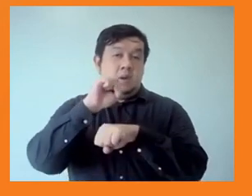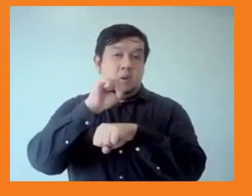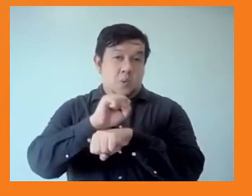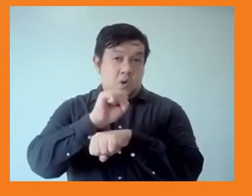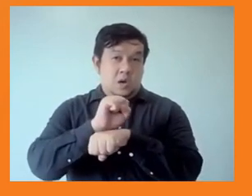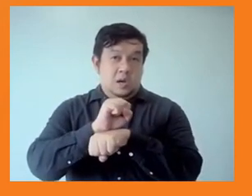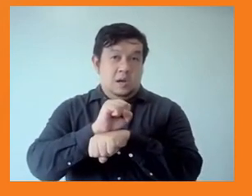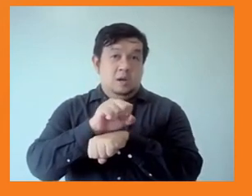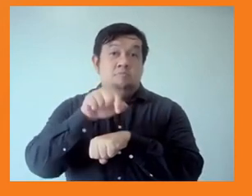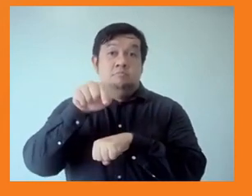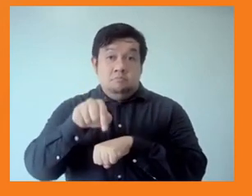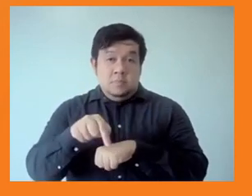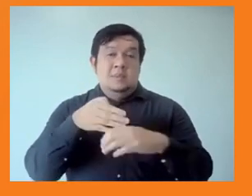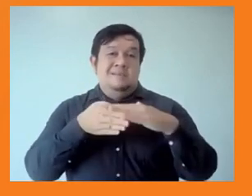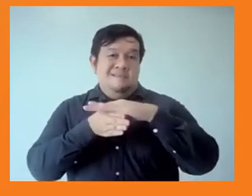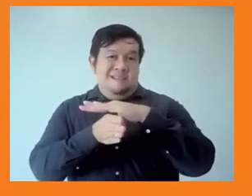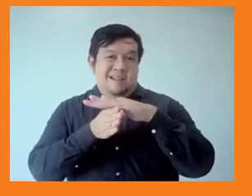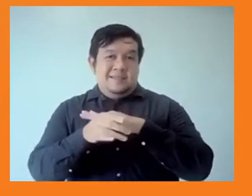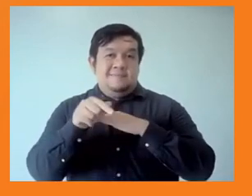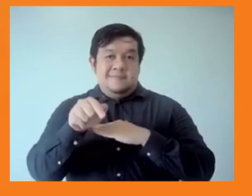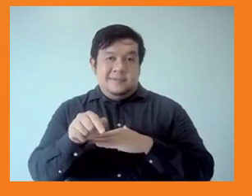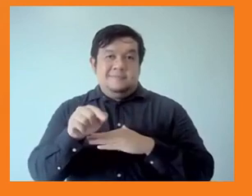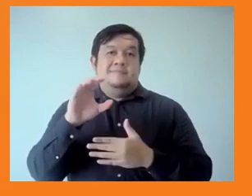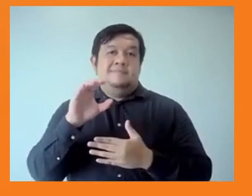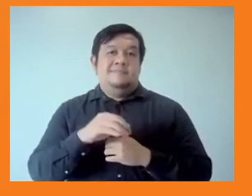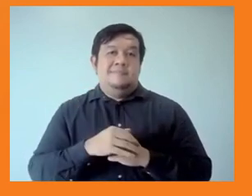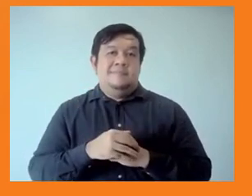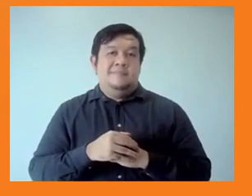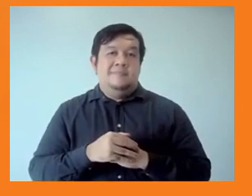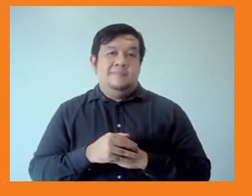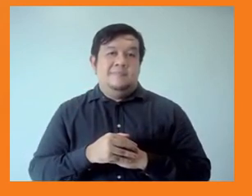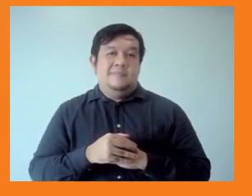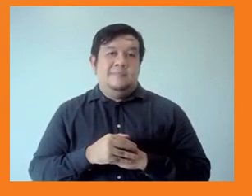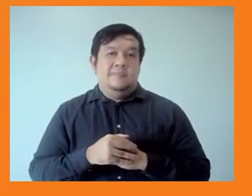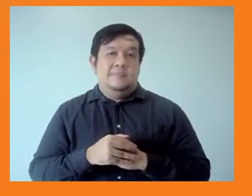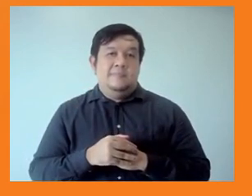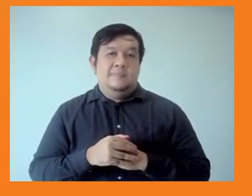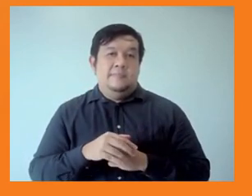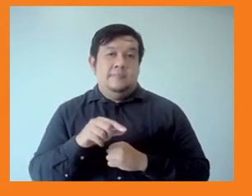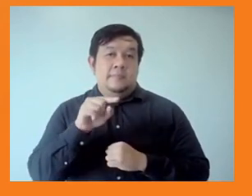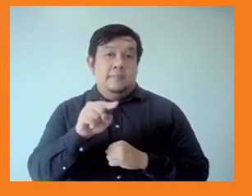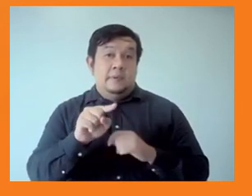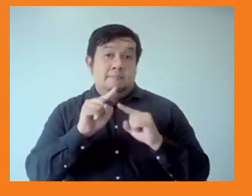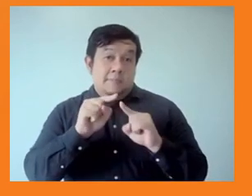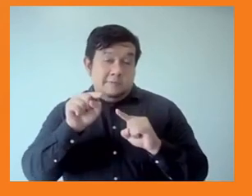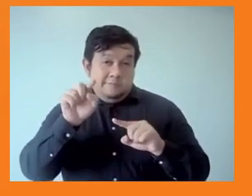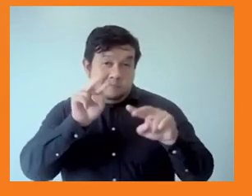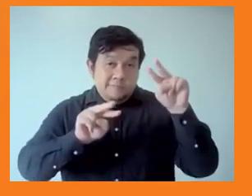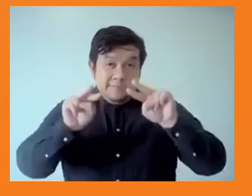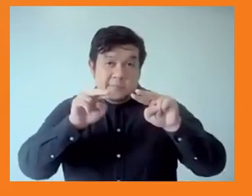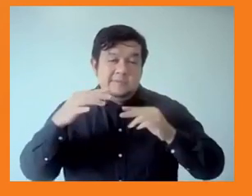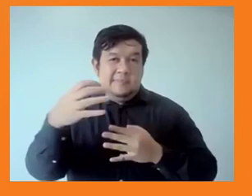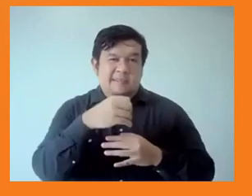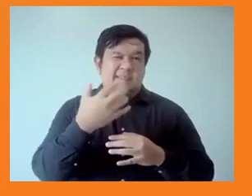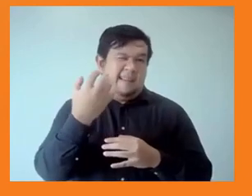markets, had a bigger fiscal response to COVID, was able to borrow more than other developing regions and was able to spend 7